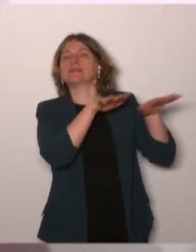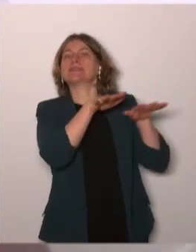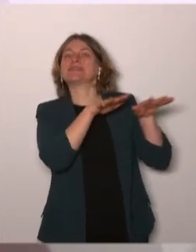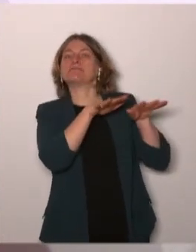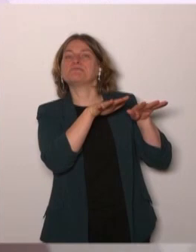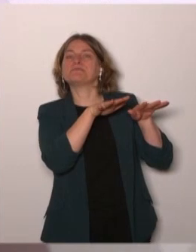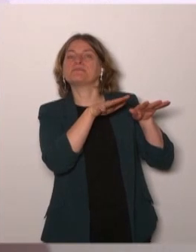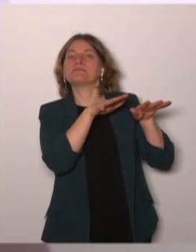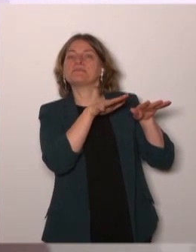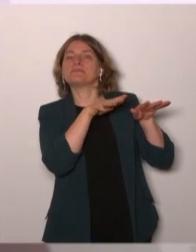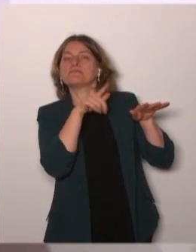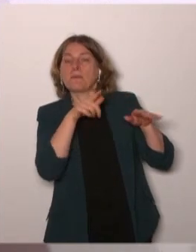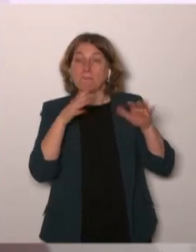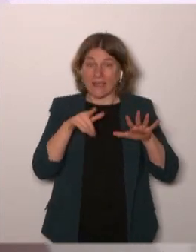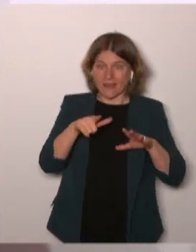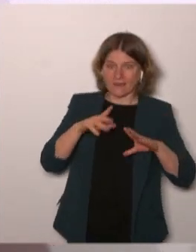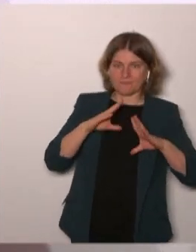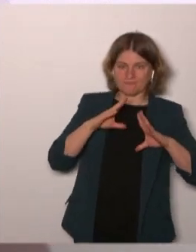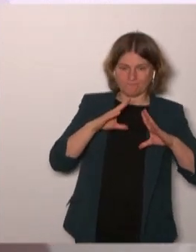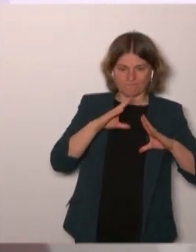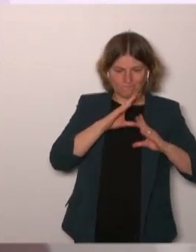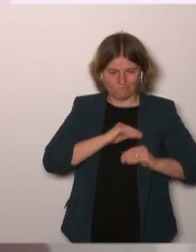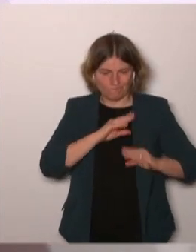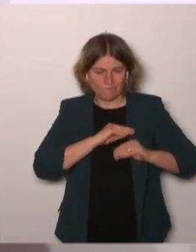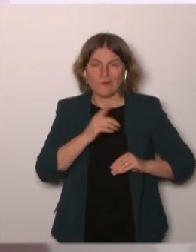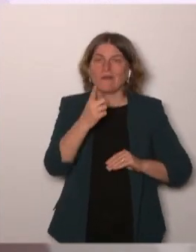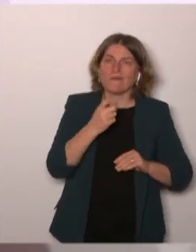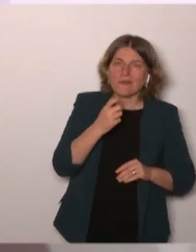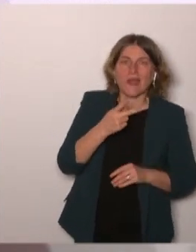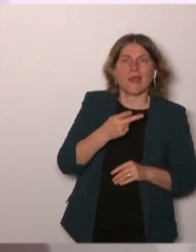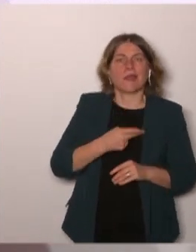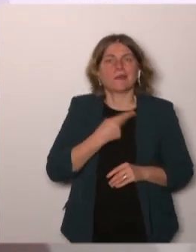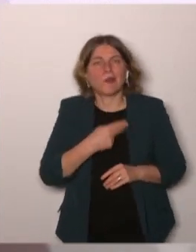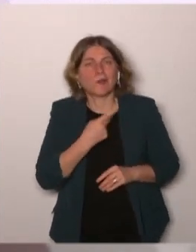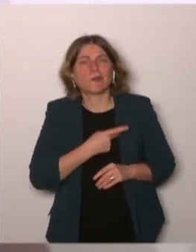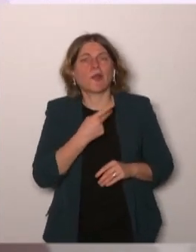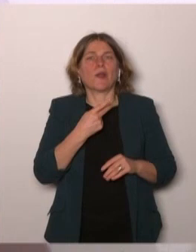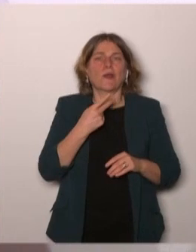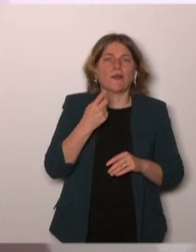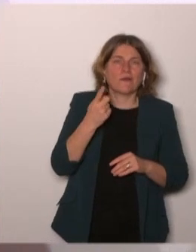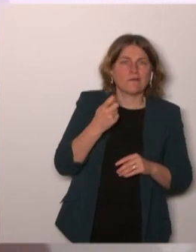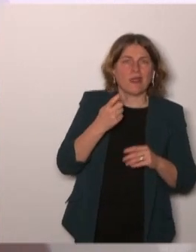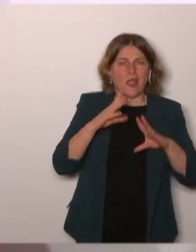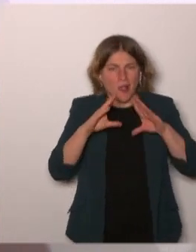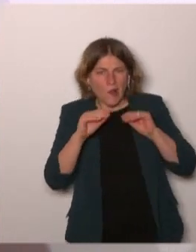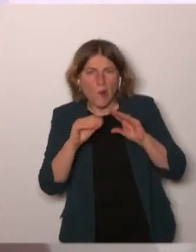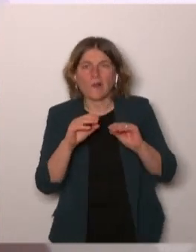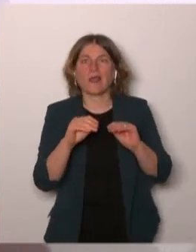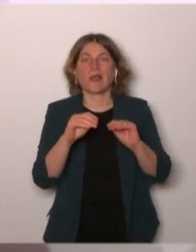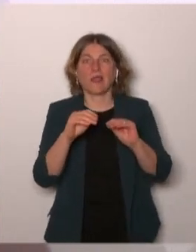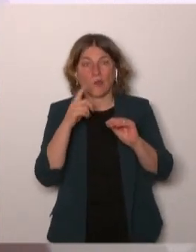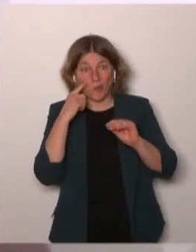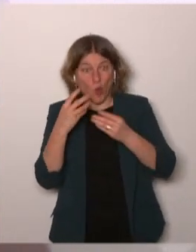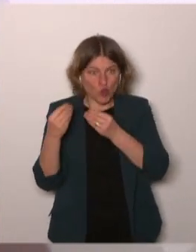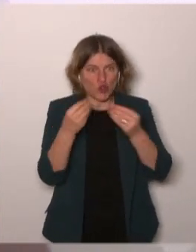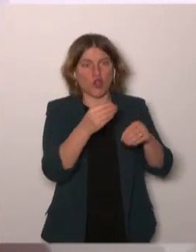from the doctors to really bring therapeutic progress to their patients and we have to put back in the center